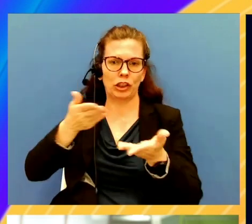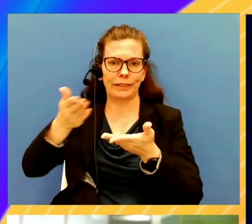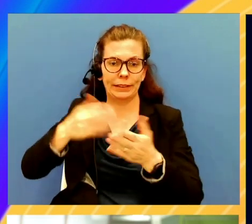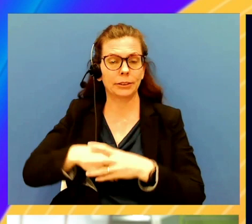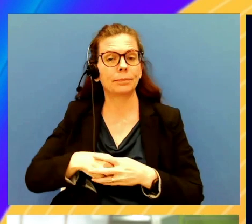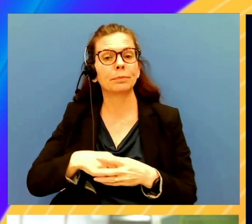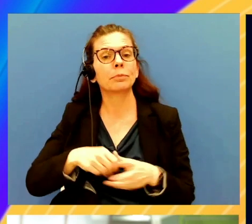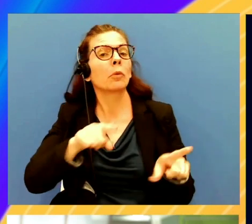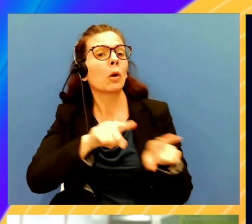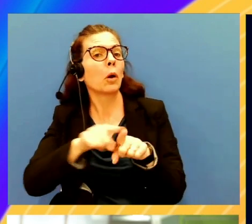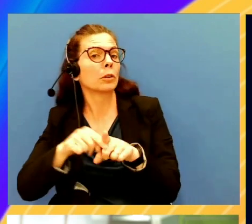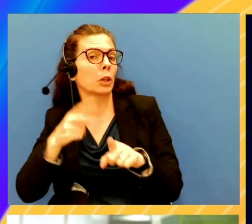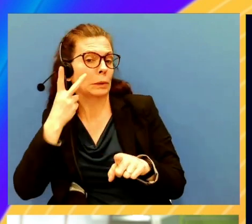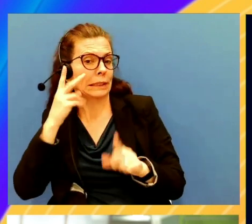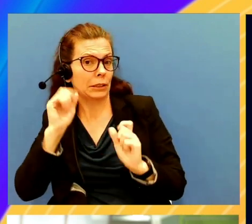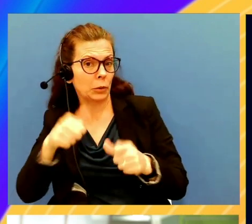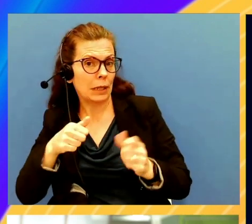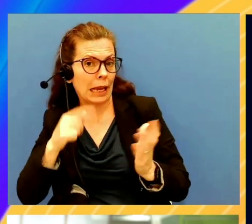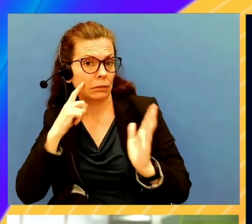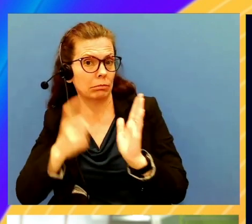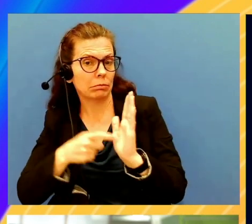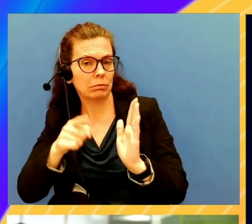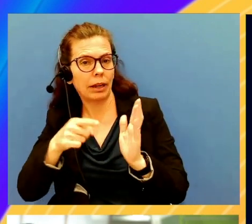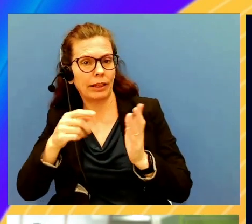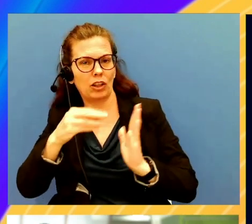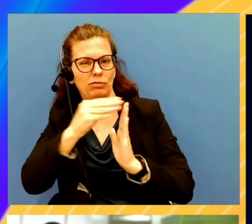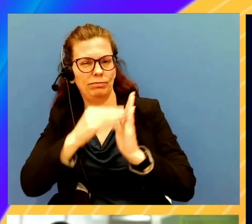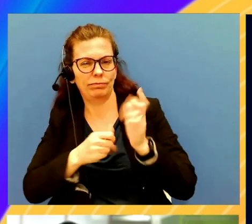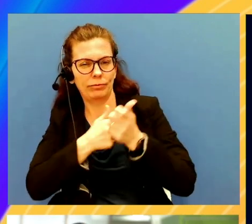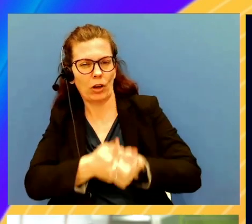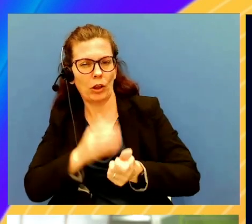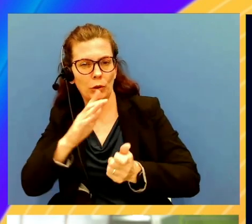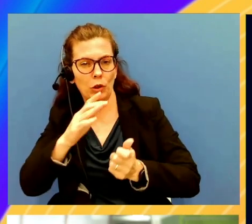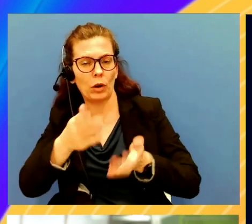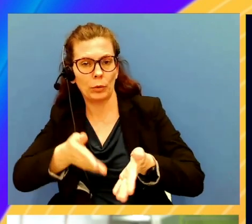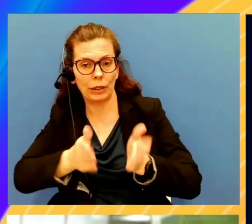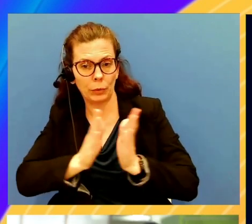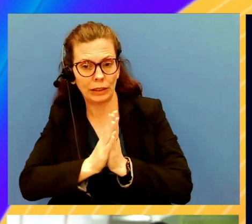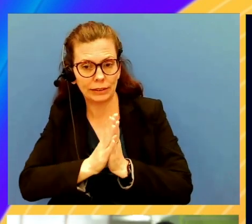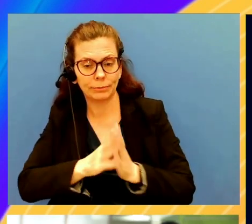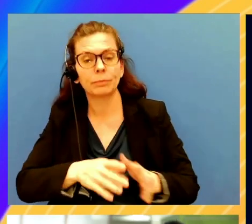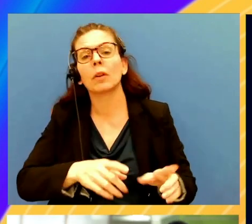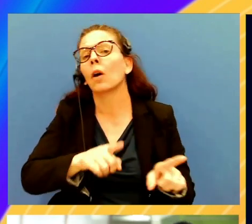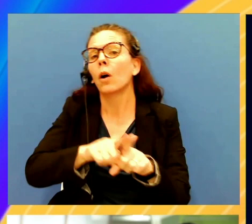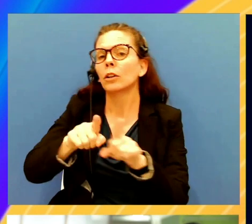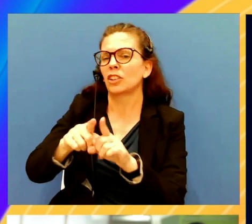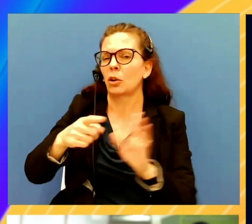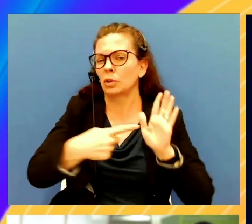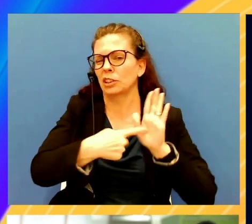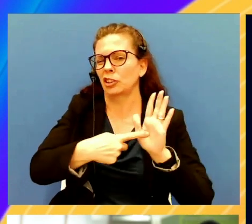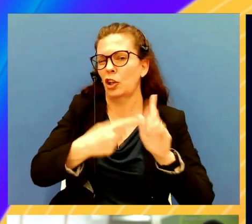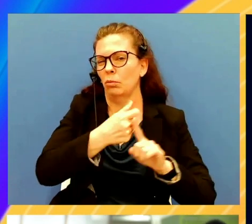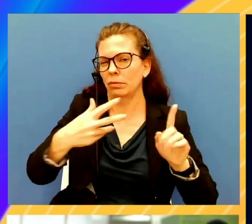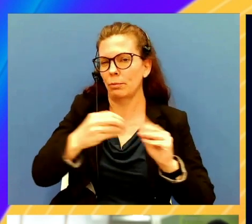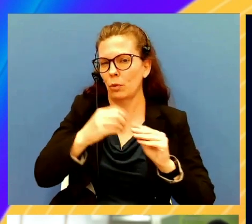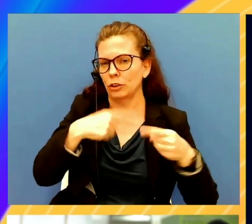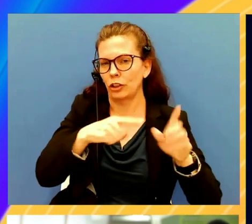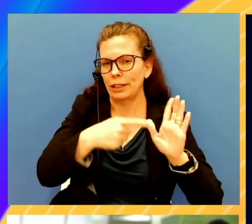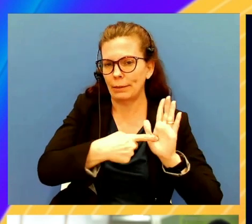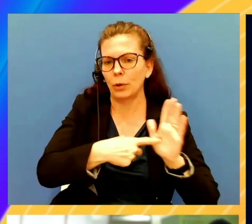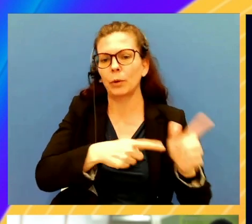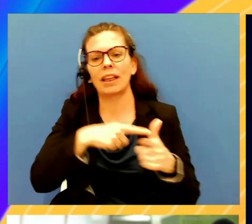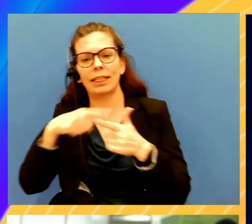ability to trace those requests. You're to see quite a bit of that within a demonstration. You'll also have the ability to view basic information about each request.